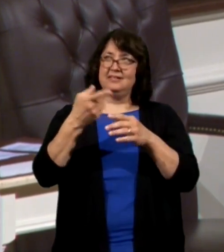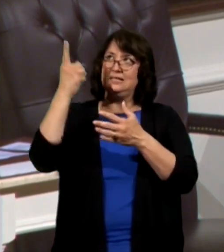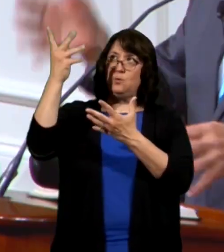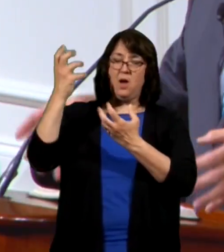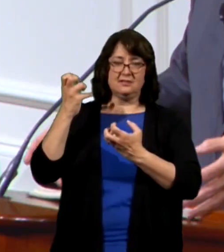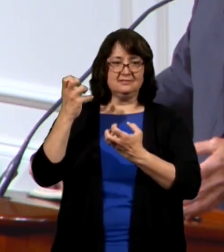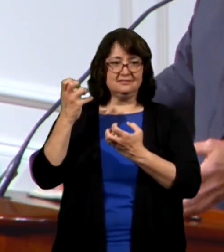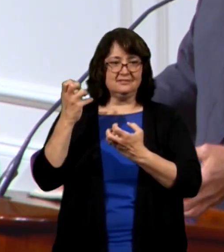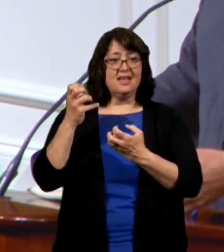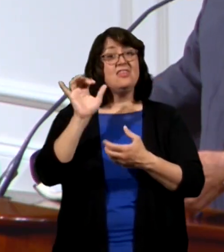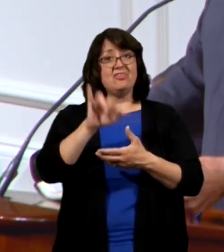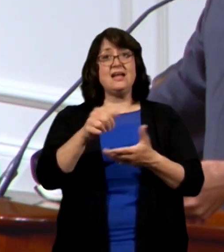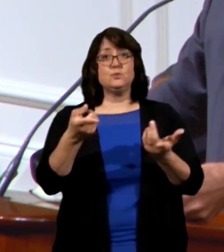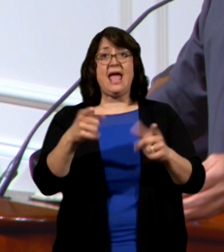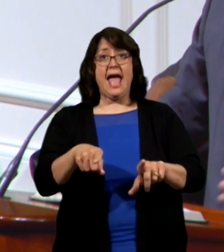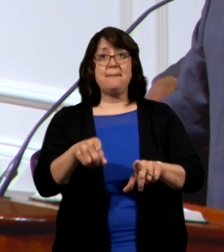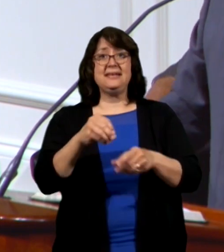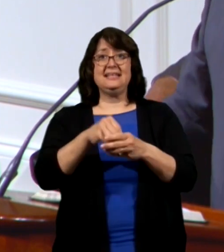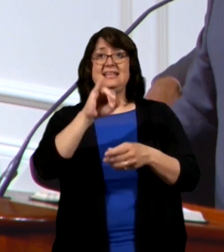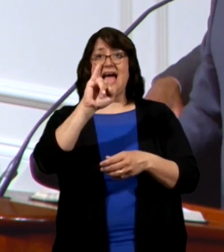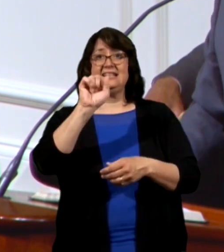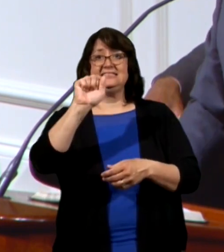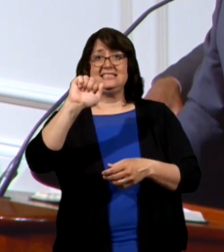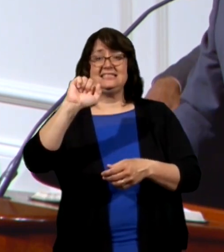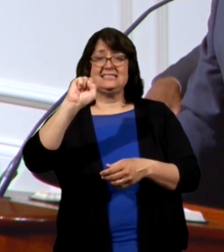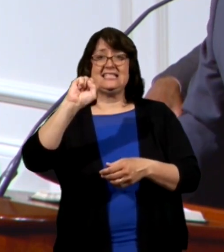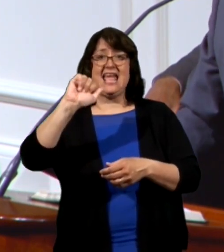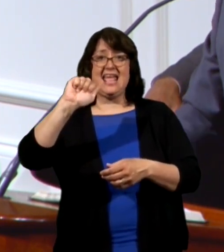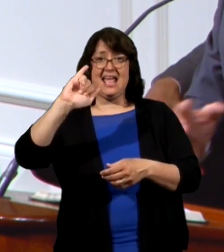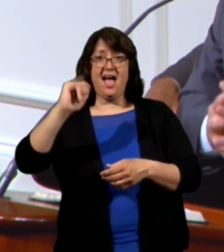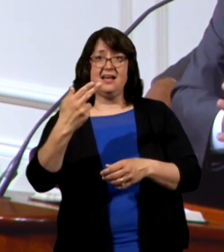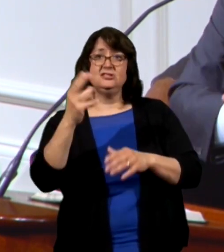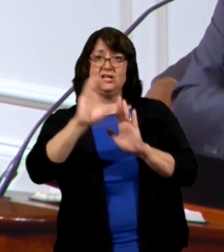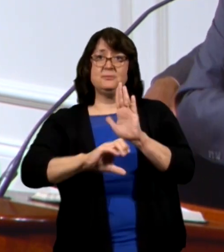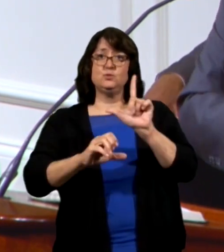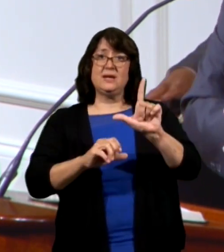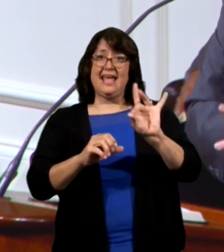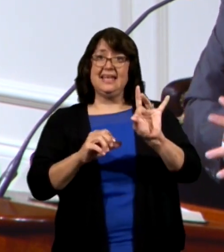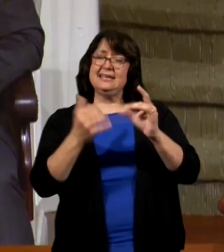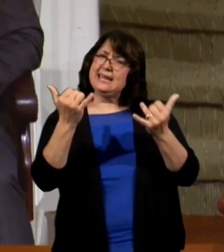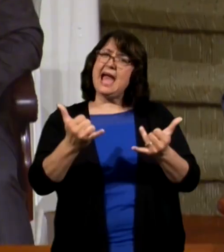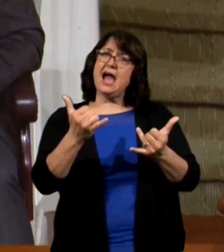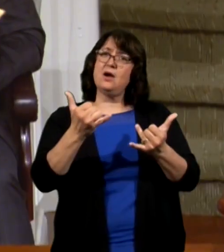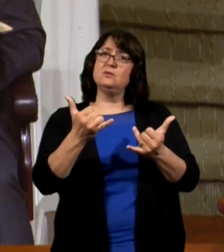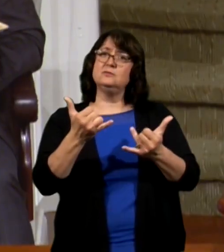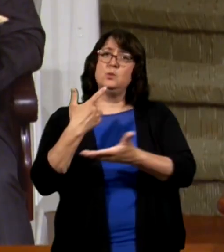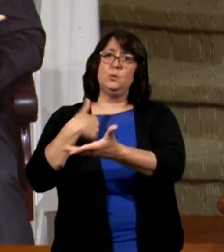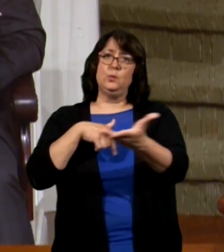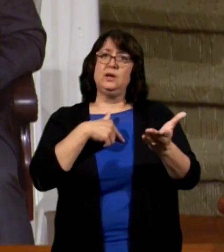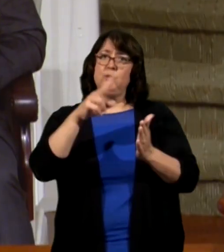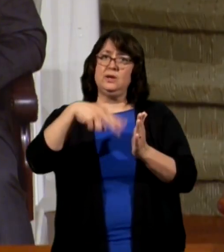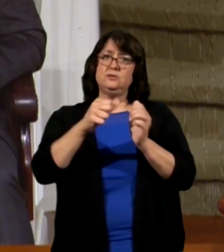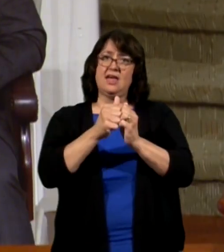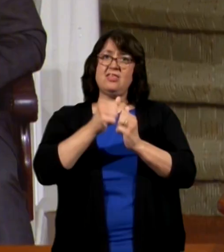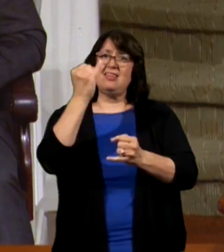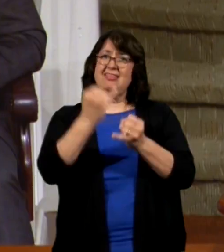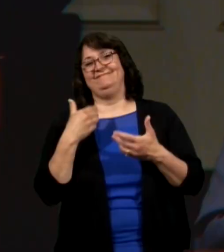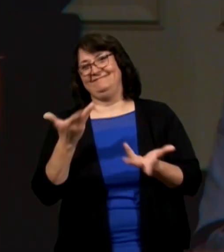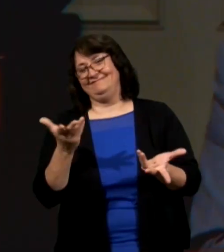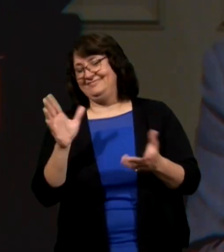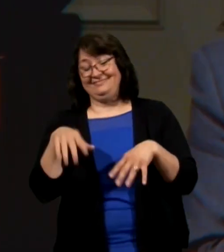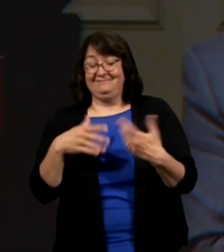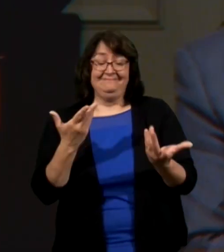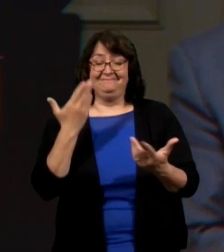what's actually happening in Isaiah 28. But read with me the last part of this chapter,